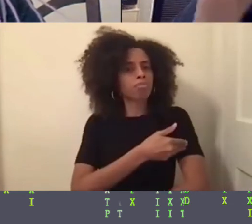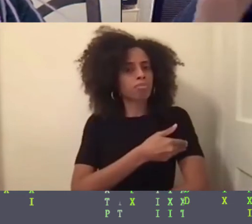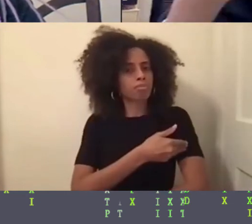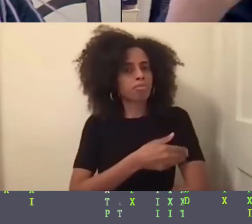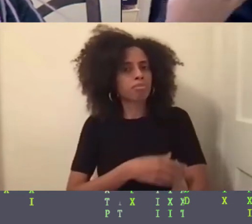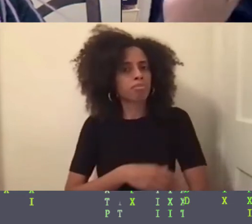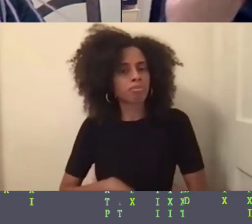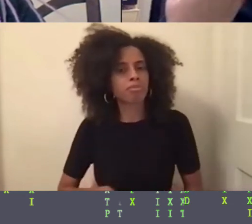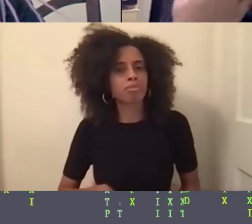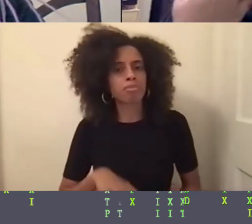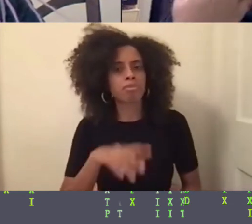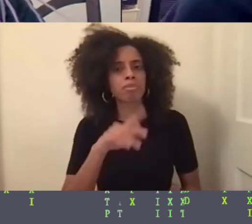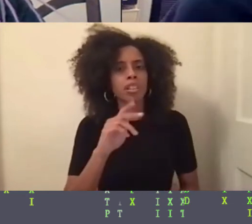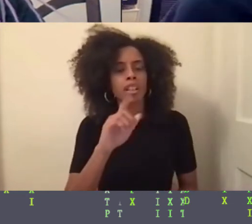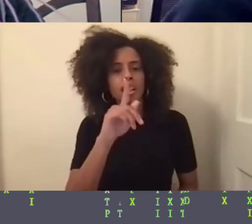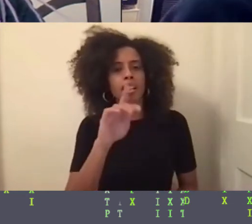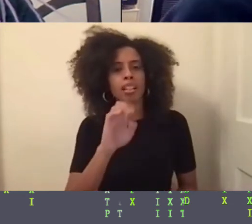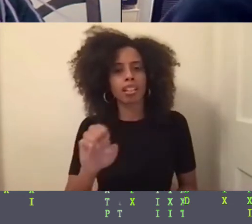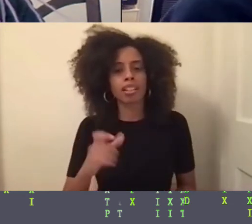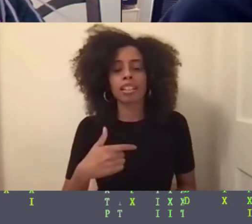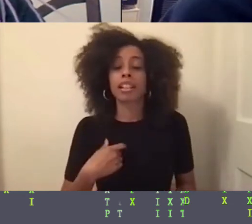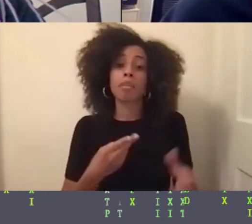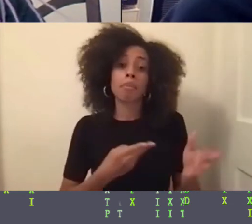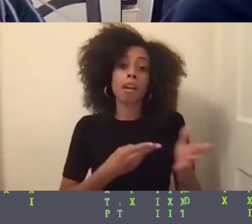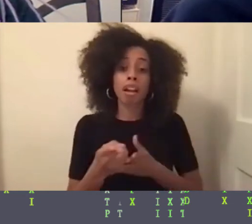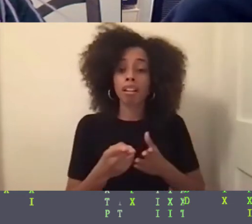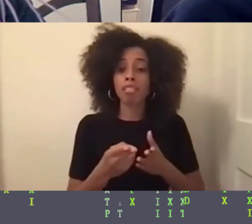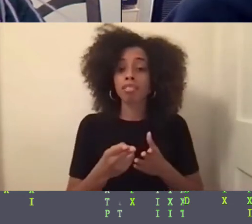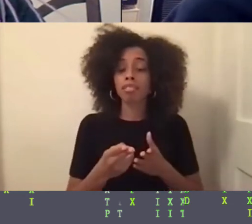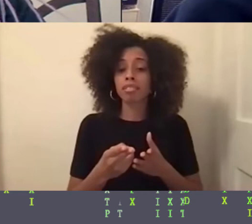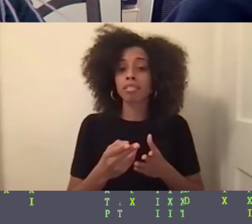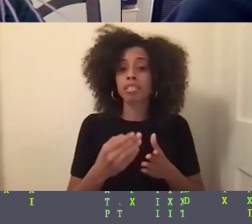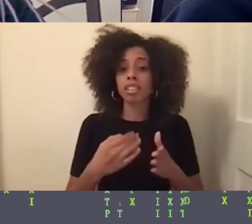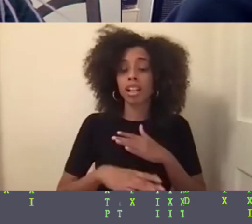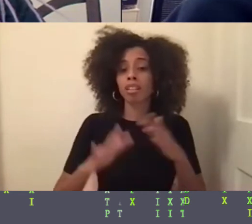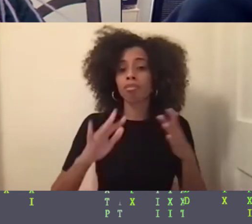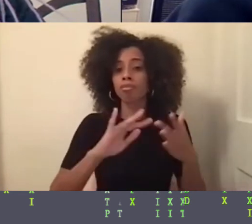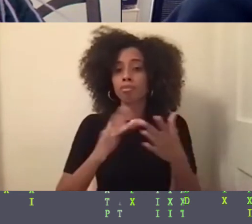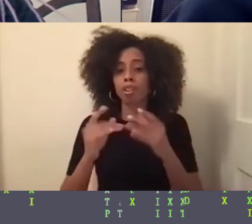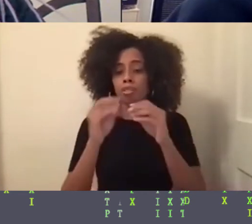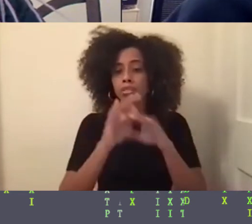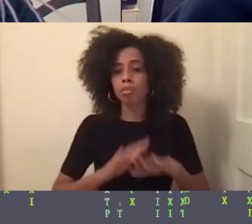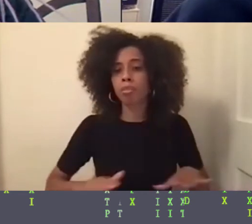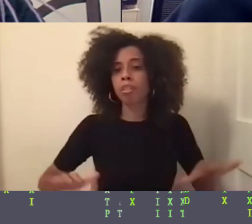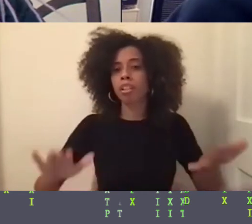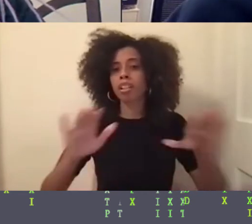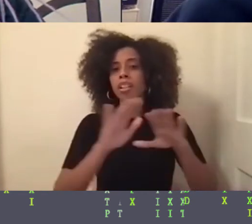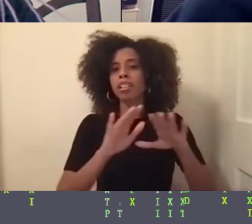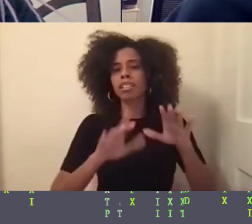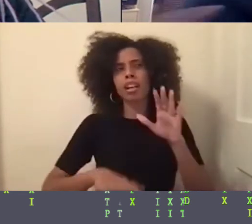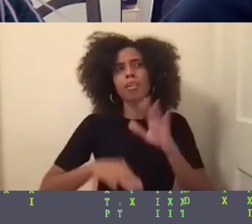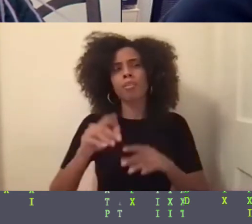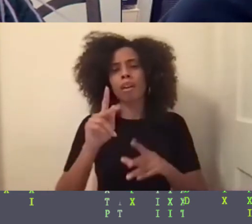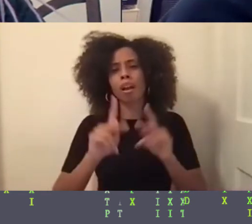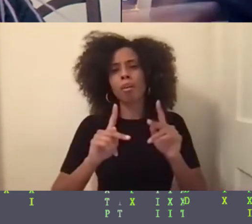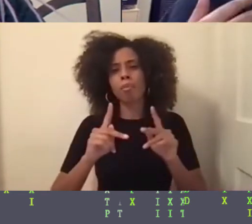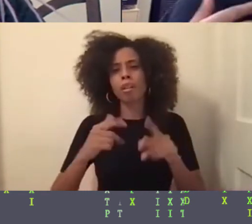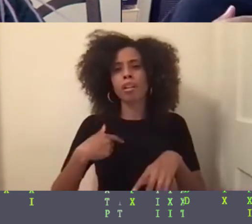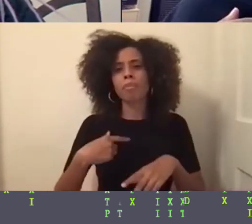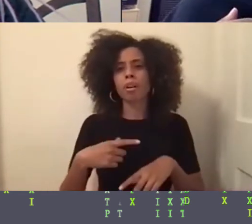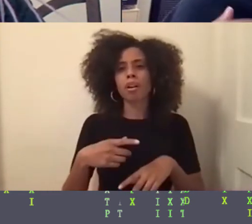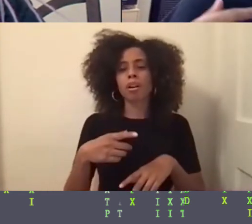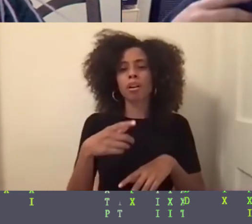I think I'll just say like, to be honest. So I think in virtual spaces, I think I've just found people who are like share my identities.